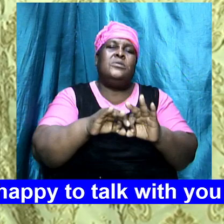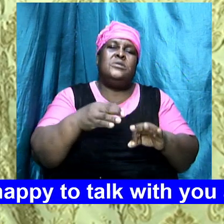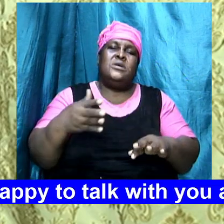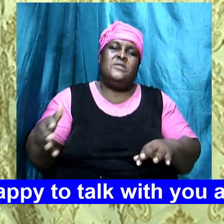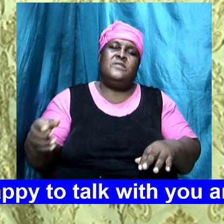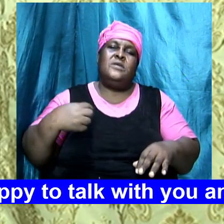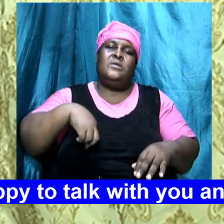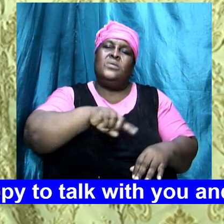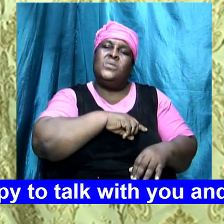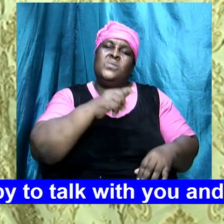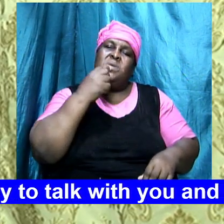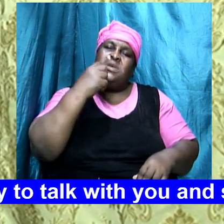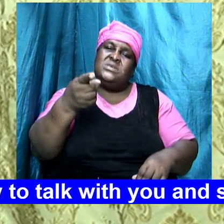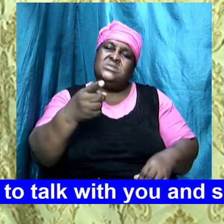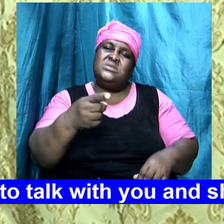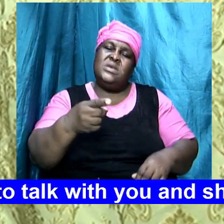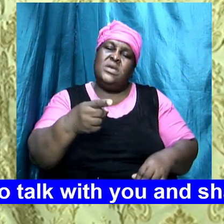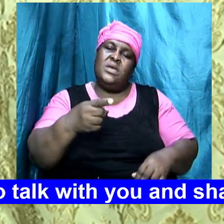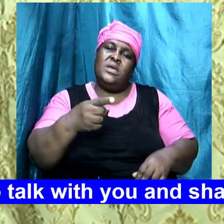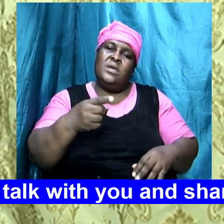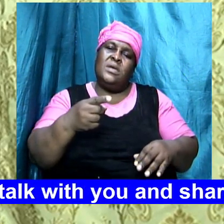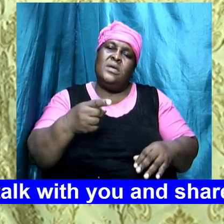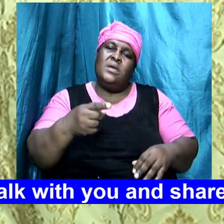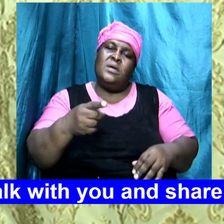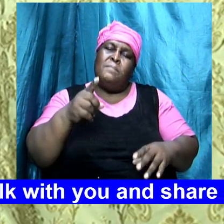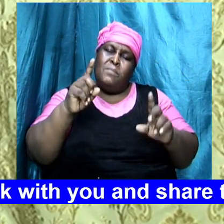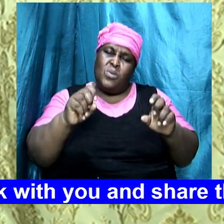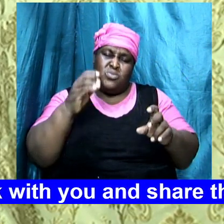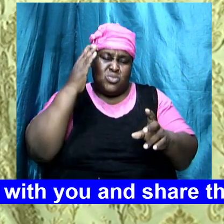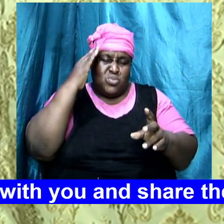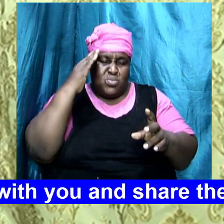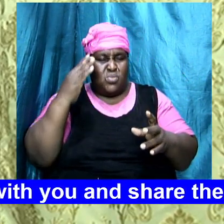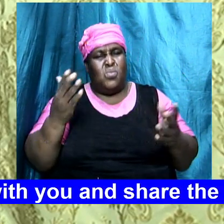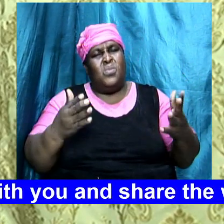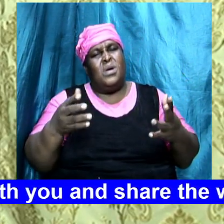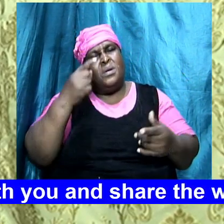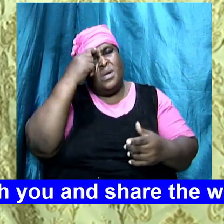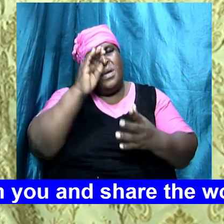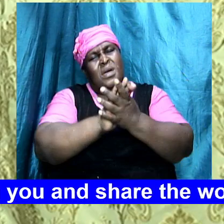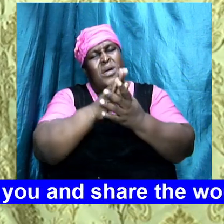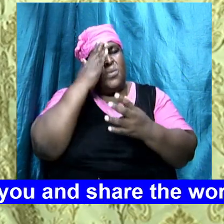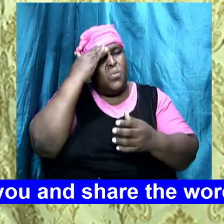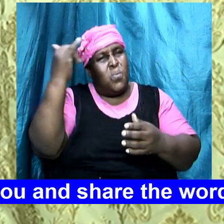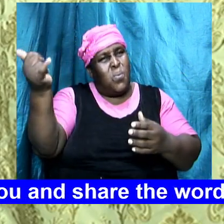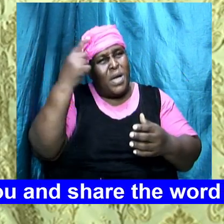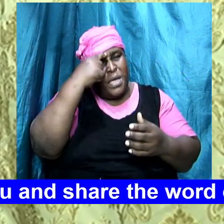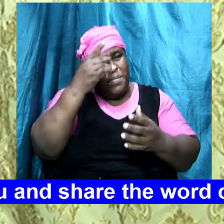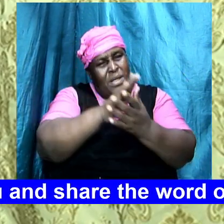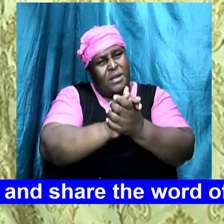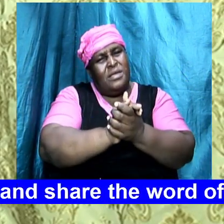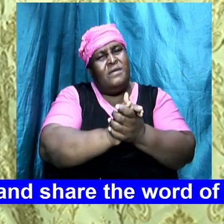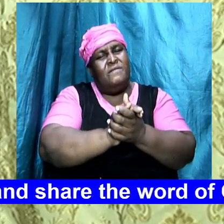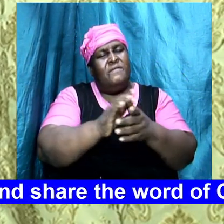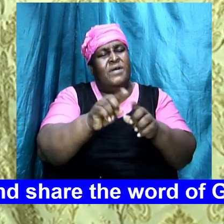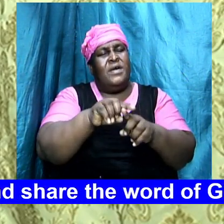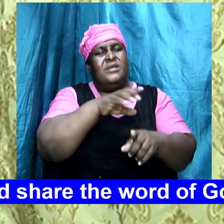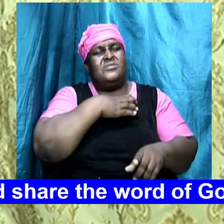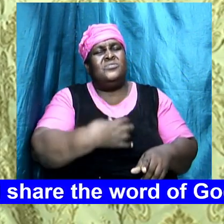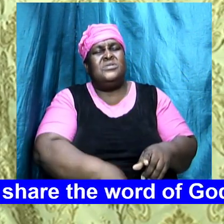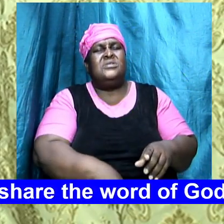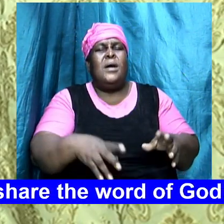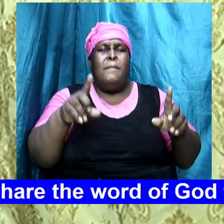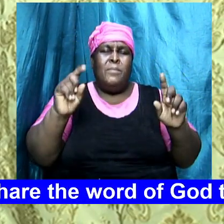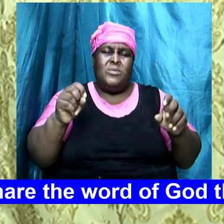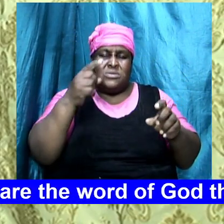earlier on in the lesson we must know what we believe and why we believe it as Christians we often believe you know